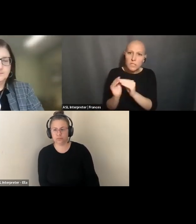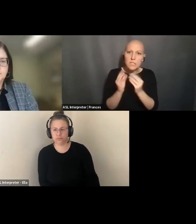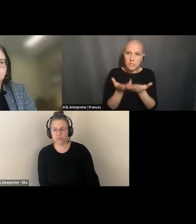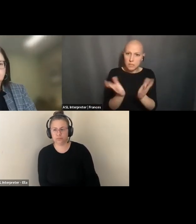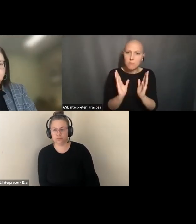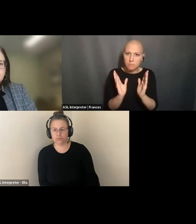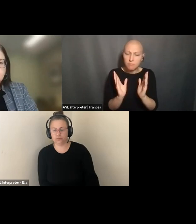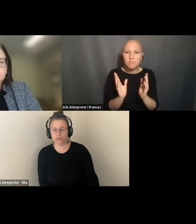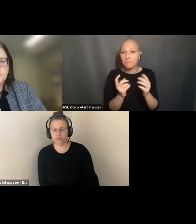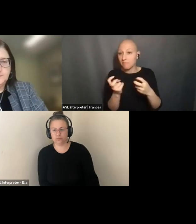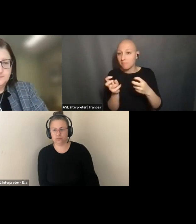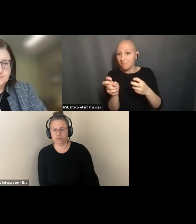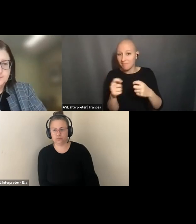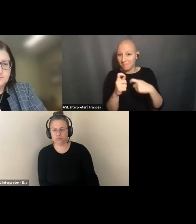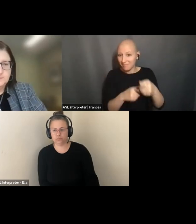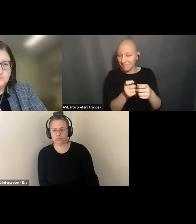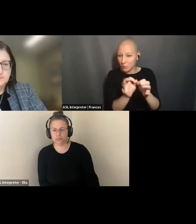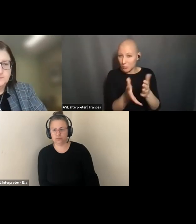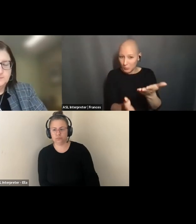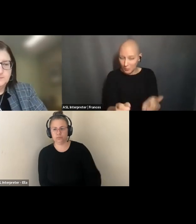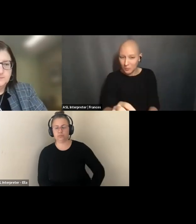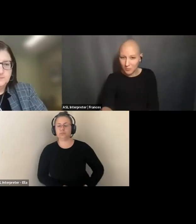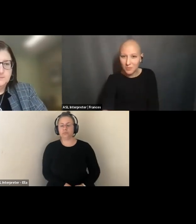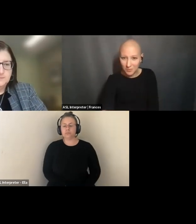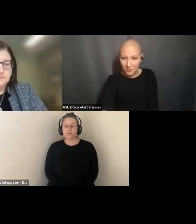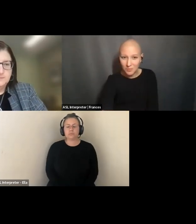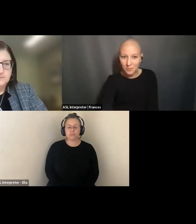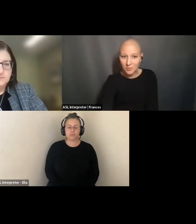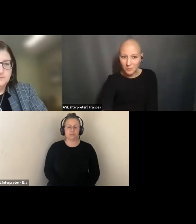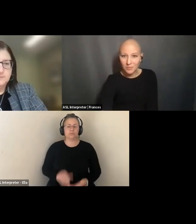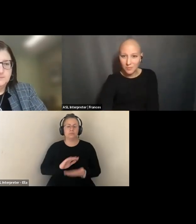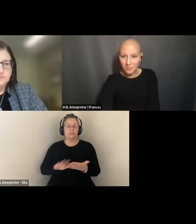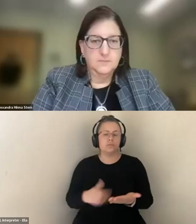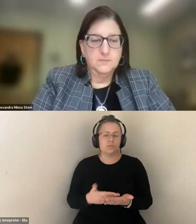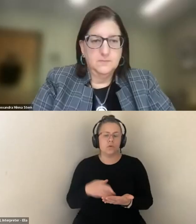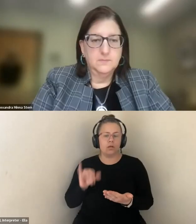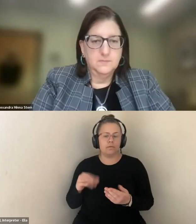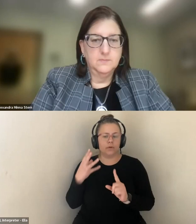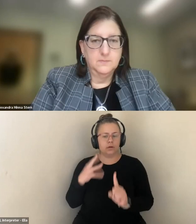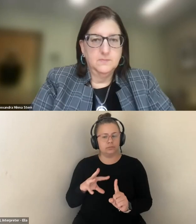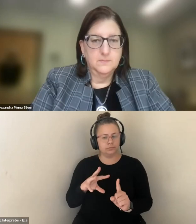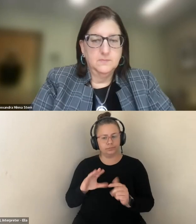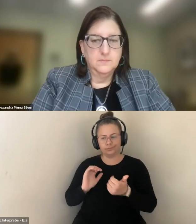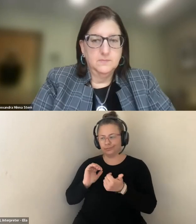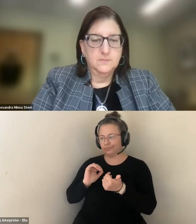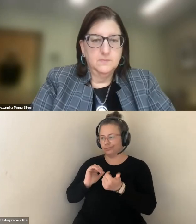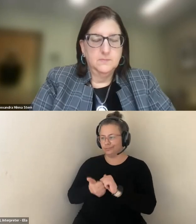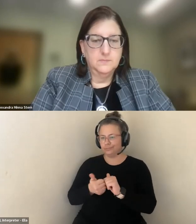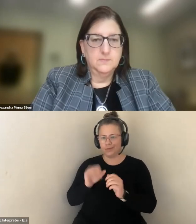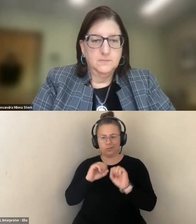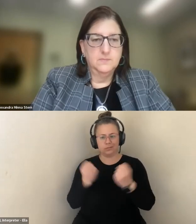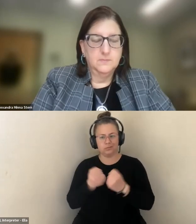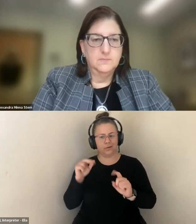REALLY HIGHLIGHTED THE WAYS IN WHICH THE KIND OF THUMBNAIL DESCRIPTIONS OF GENETIC DISEASES THAT TEND TO